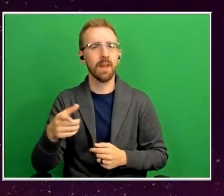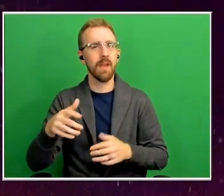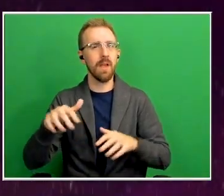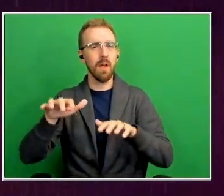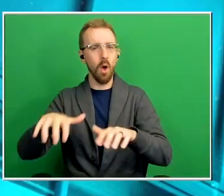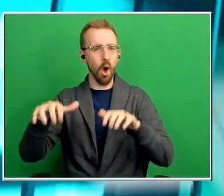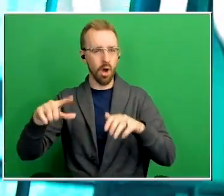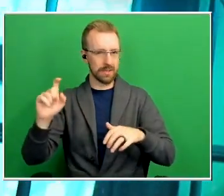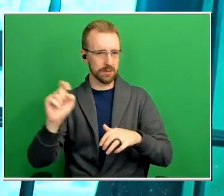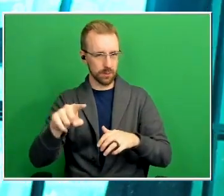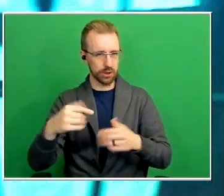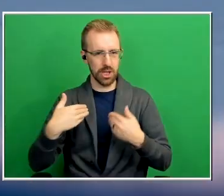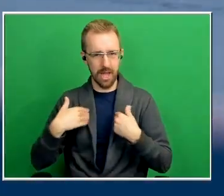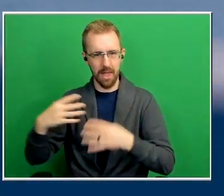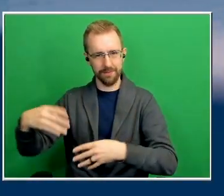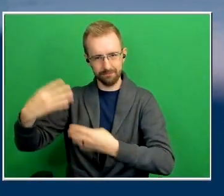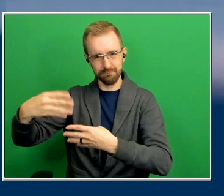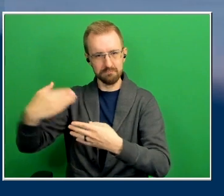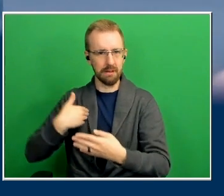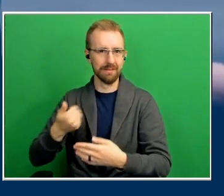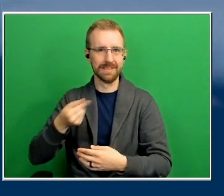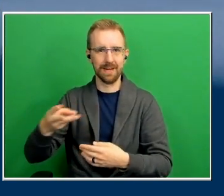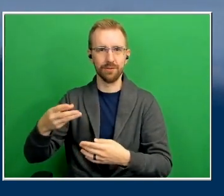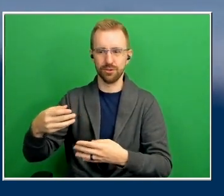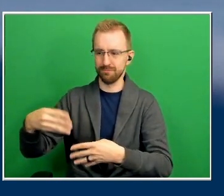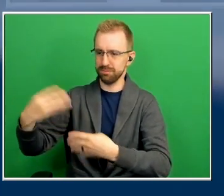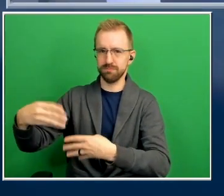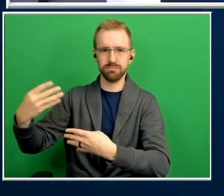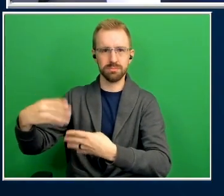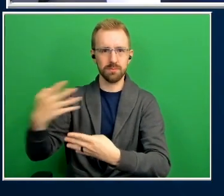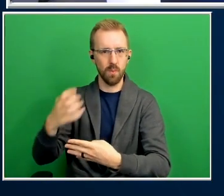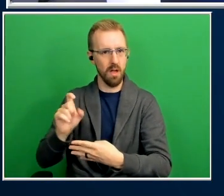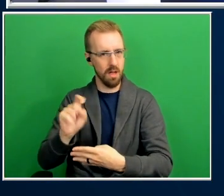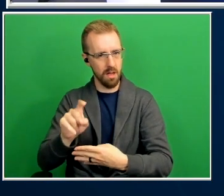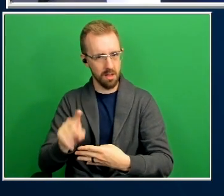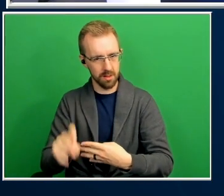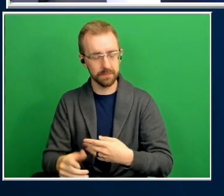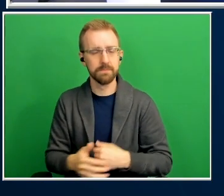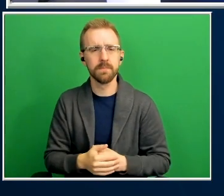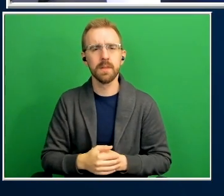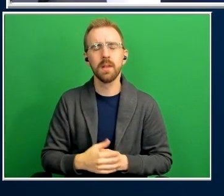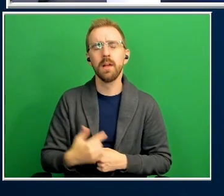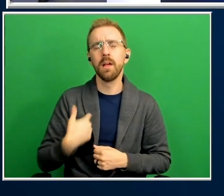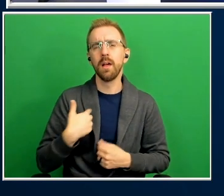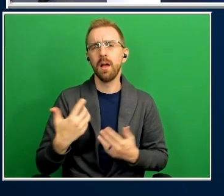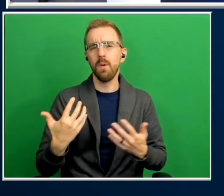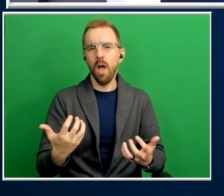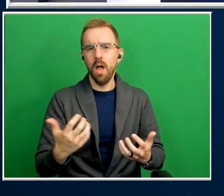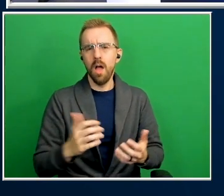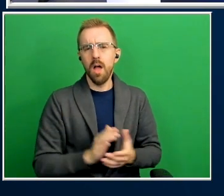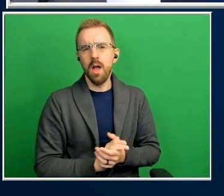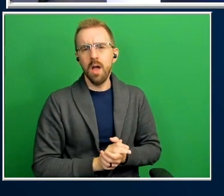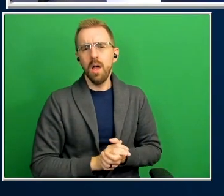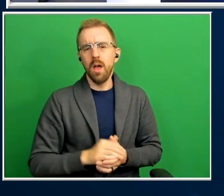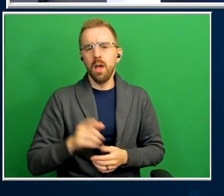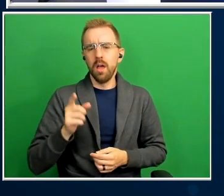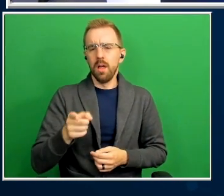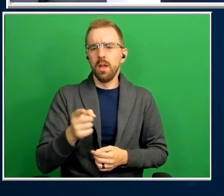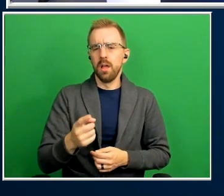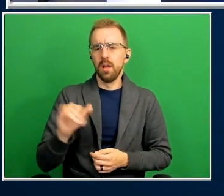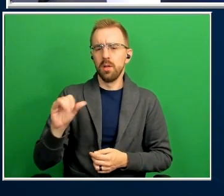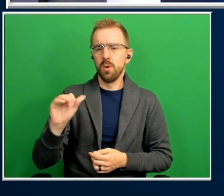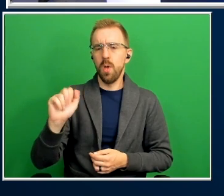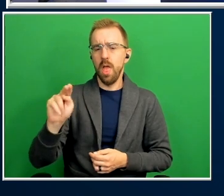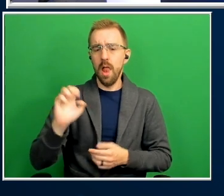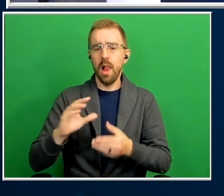we've got several coming in and i want to um joanne says i would think an exercise program would be beneficial